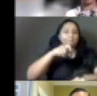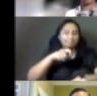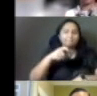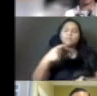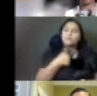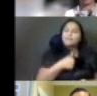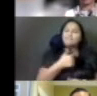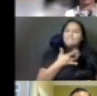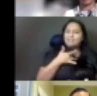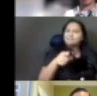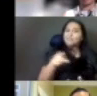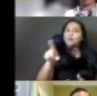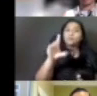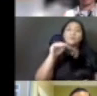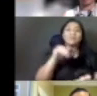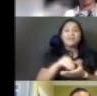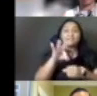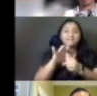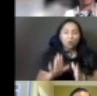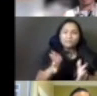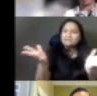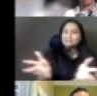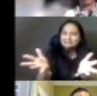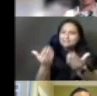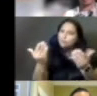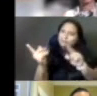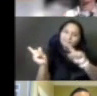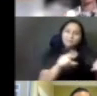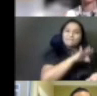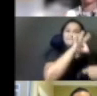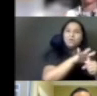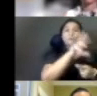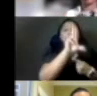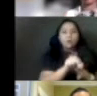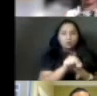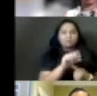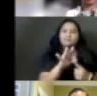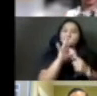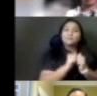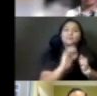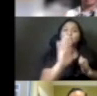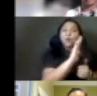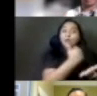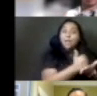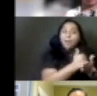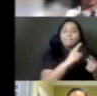polls and to vote no, and especially with your help on our volunteer days. Thank you.